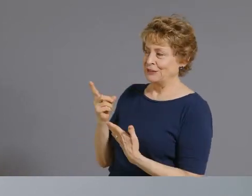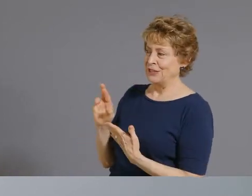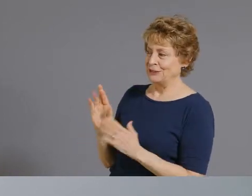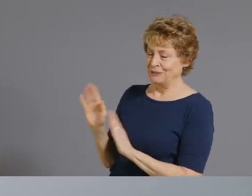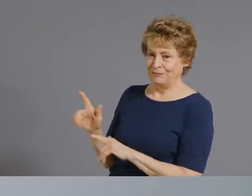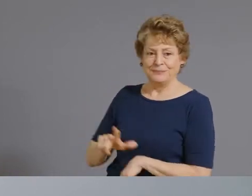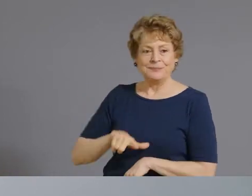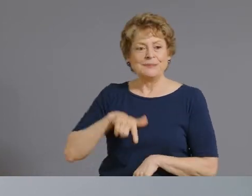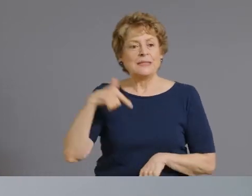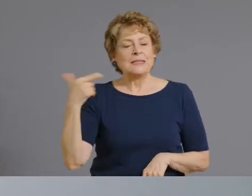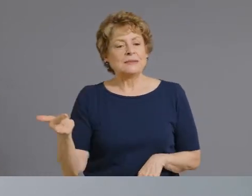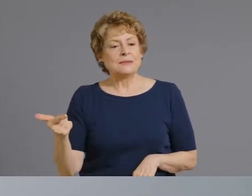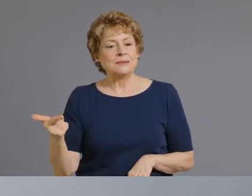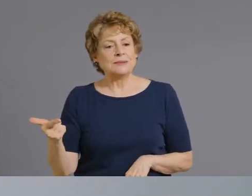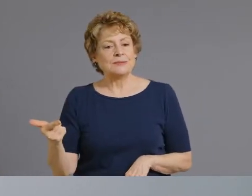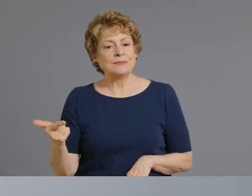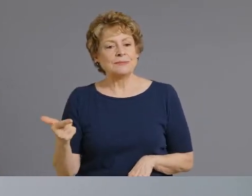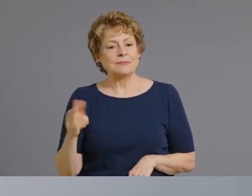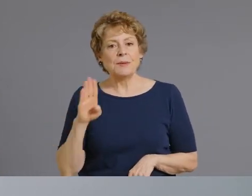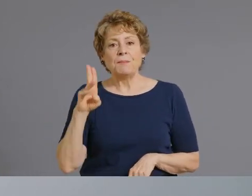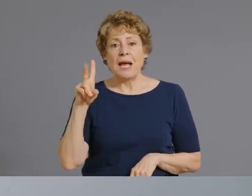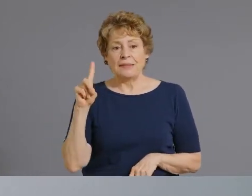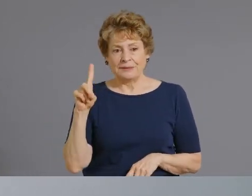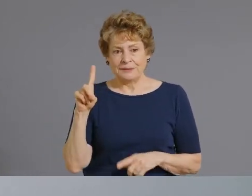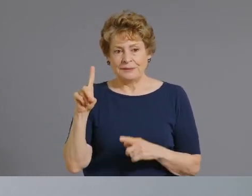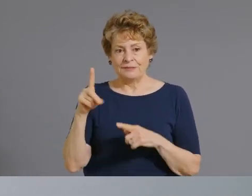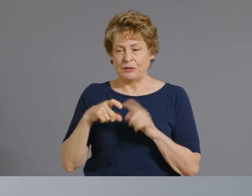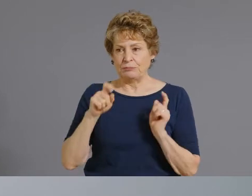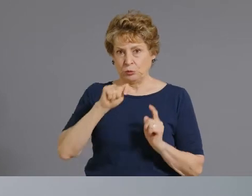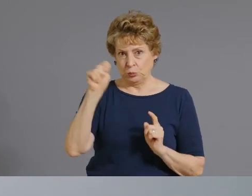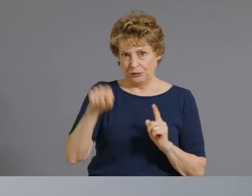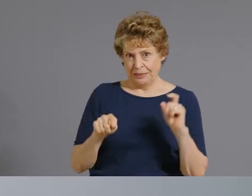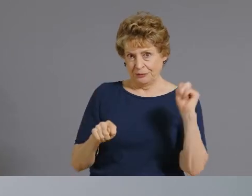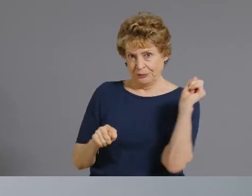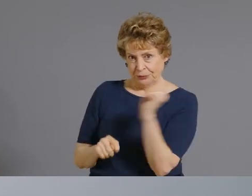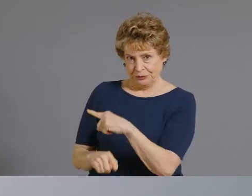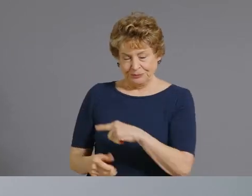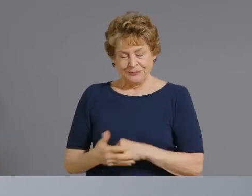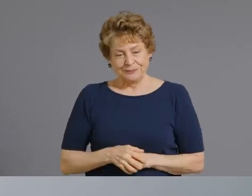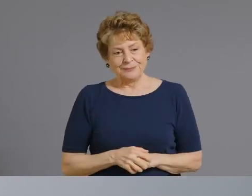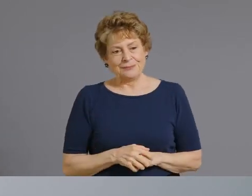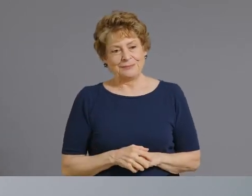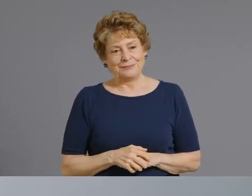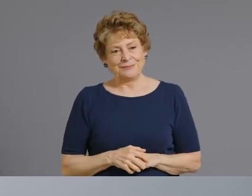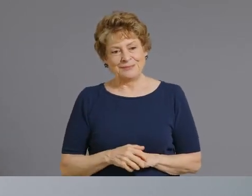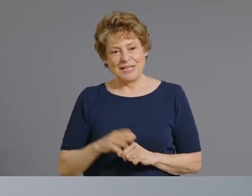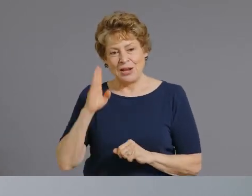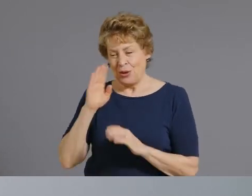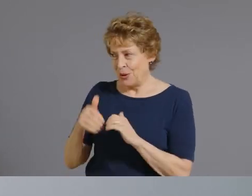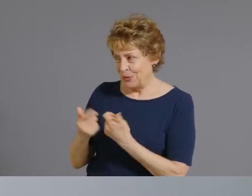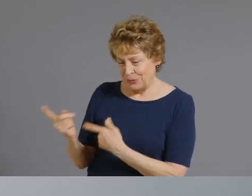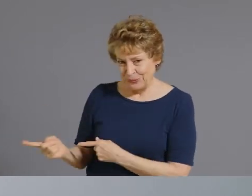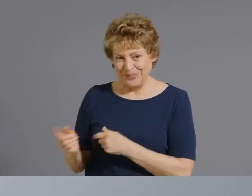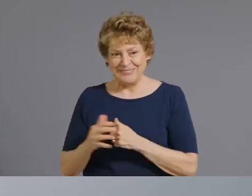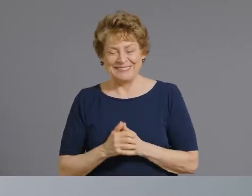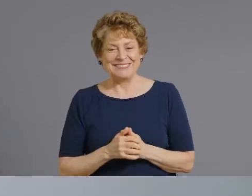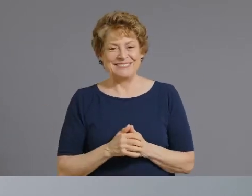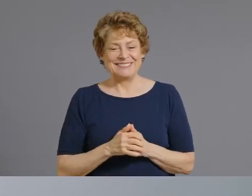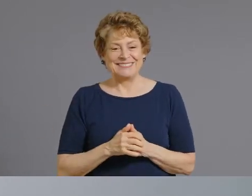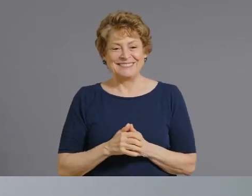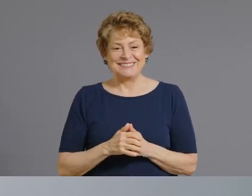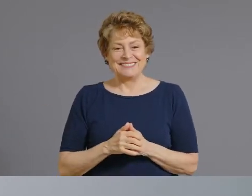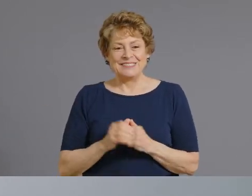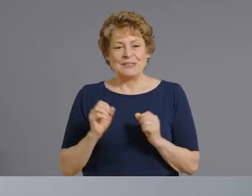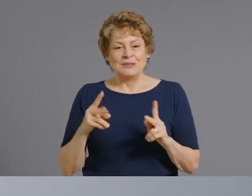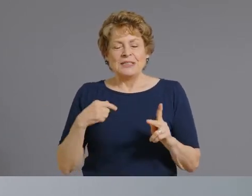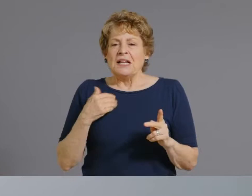bud hello dr briss how are you today i'm good how are you i'm doing very well thank you very much for doing this i have a couple